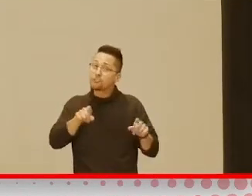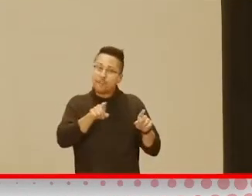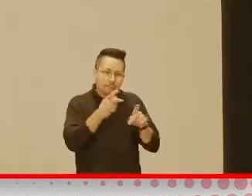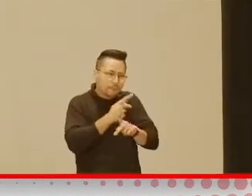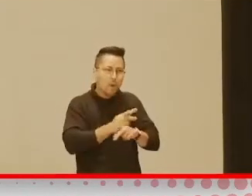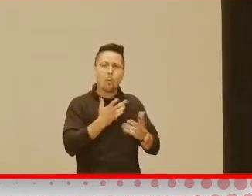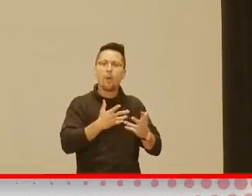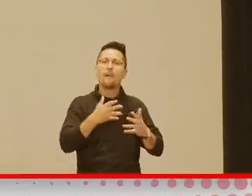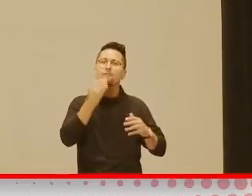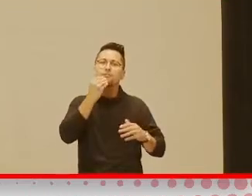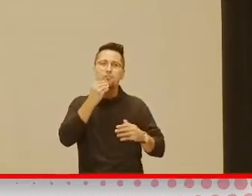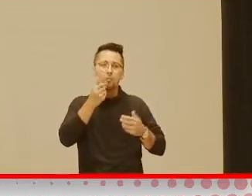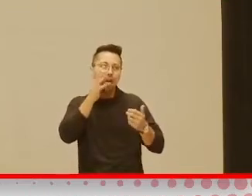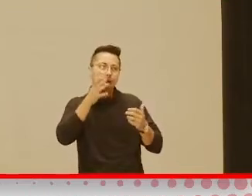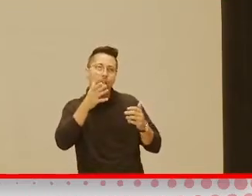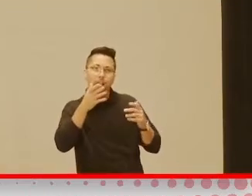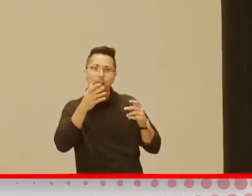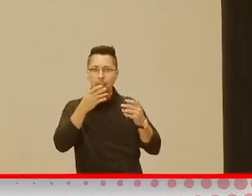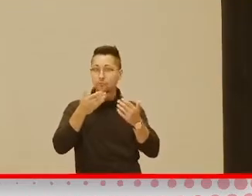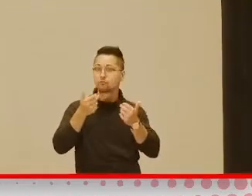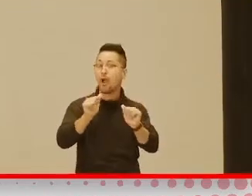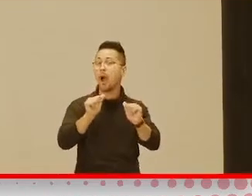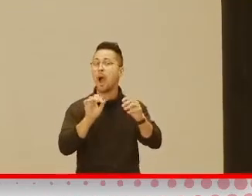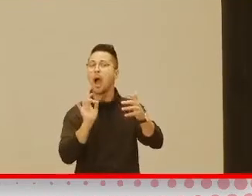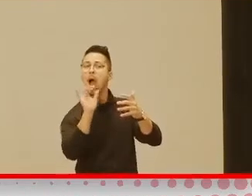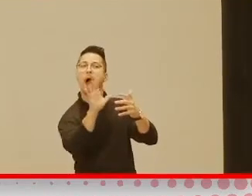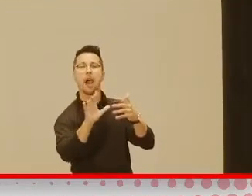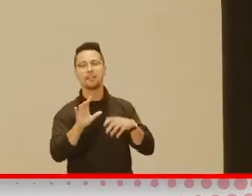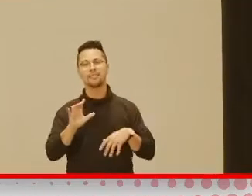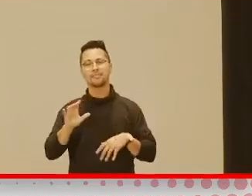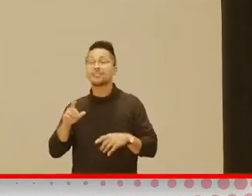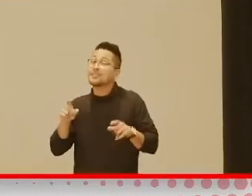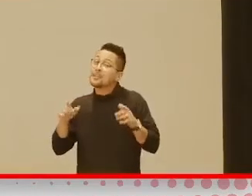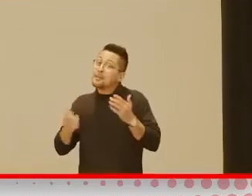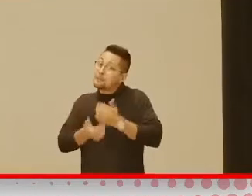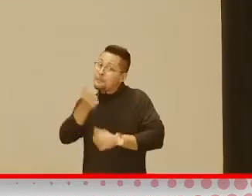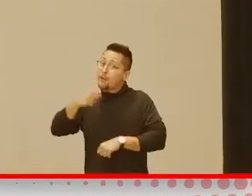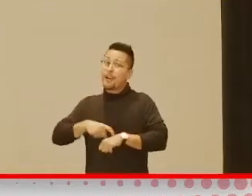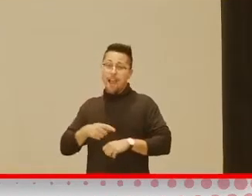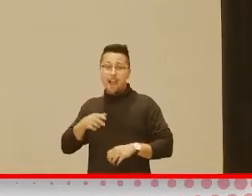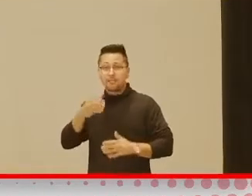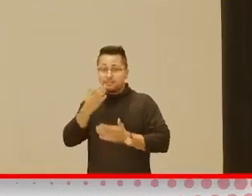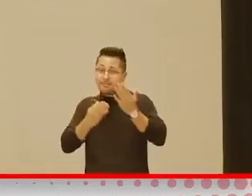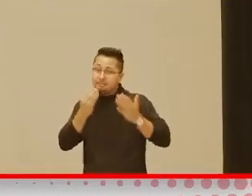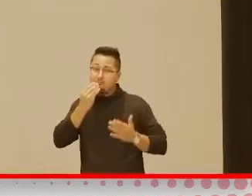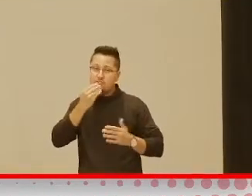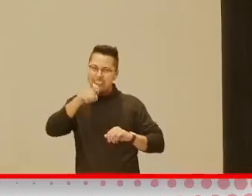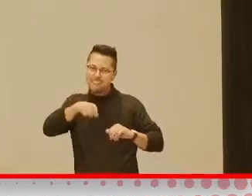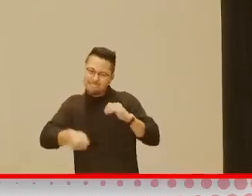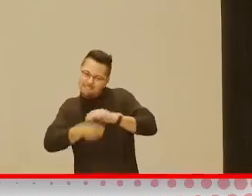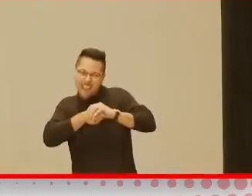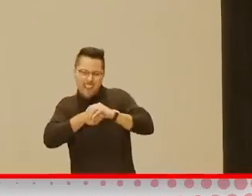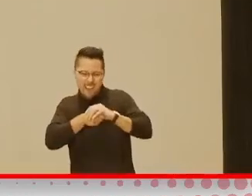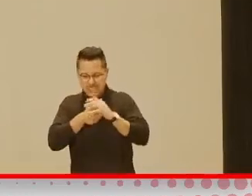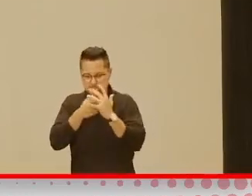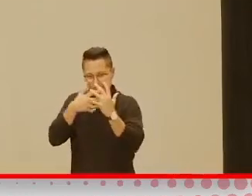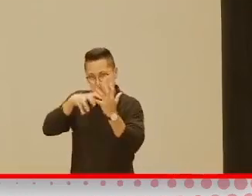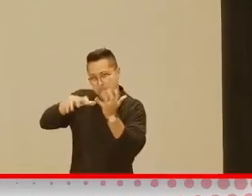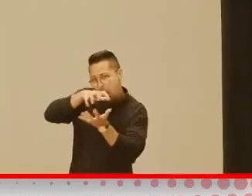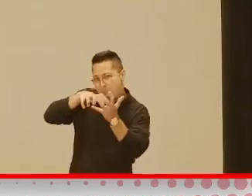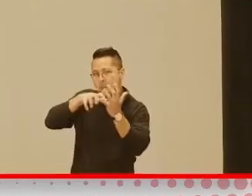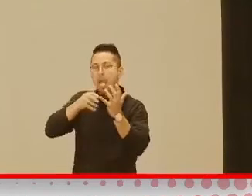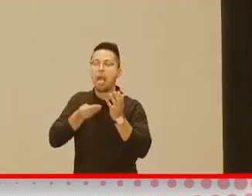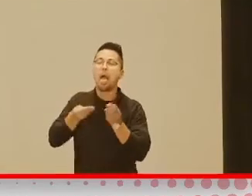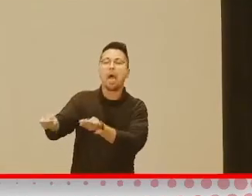honestly, we had to just hide things to get him to eat, right? But, you know, giving some ideas like this, you know, might